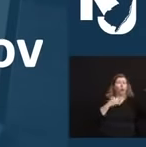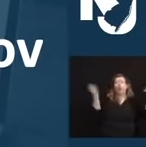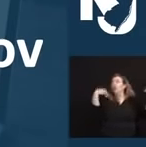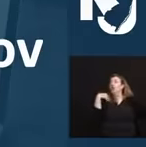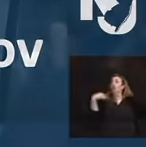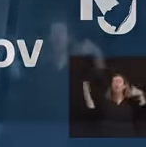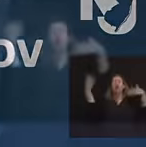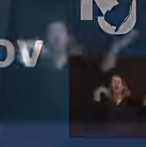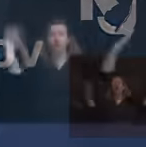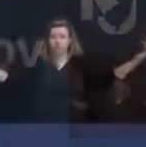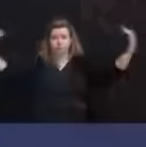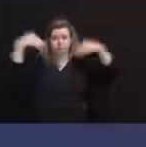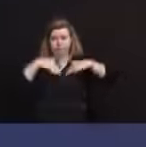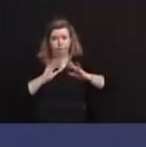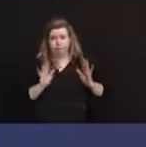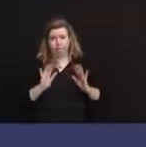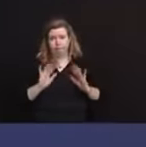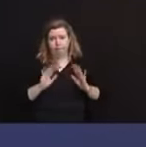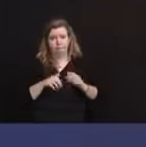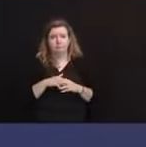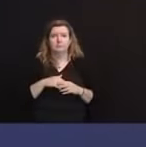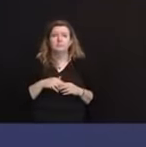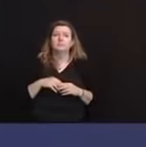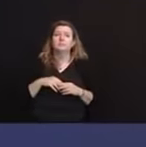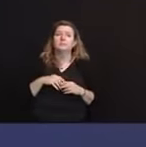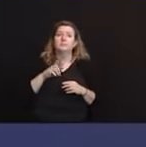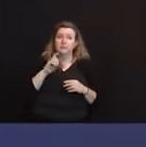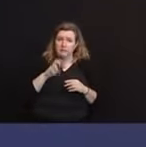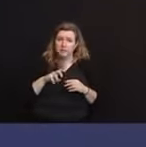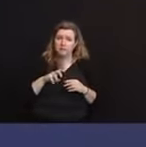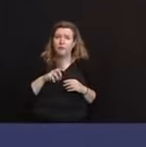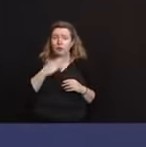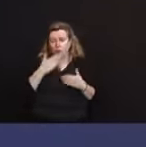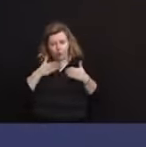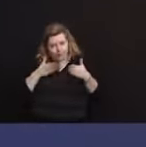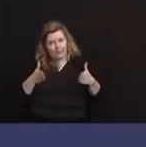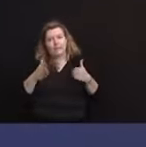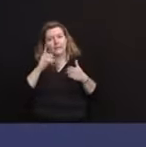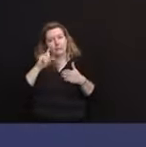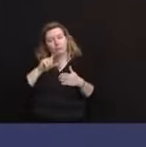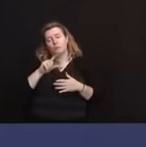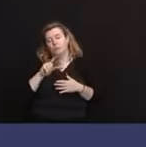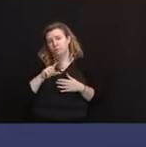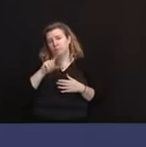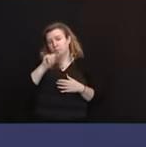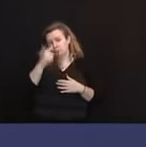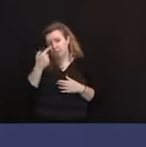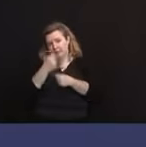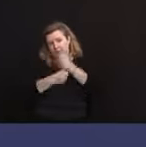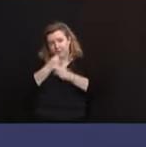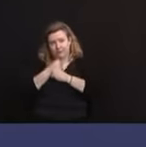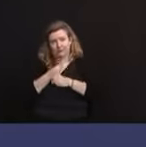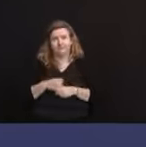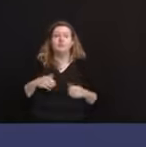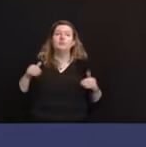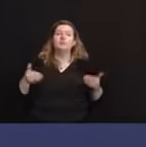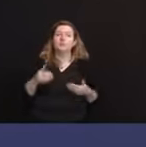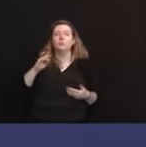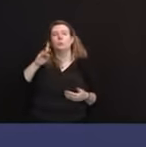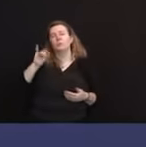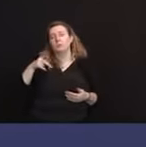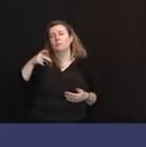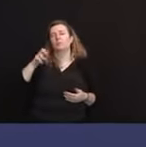With that, it is my pleasure and honor to introduce the woman who needs no introduction. Please help me welcome the Commissioner of the Department of Health,